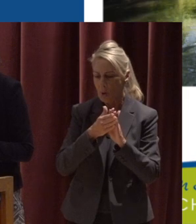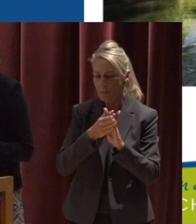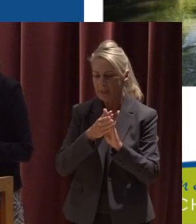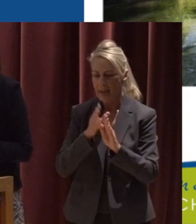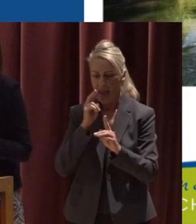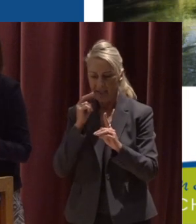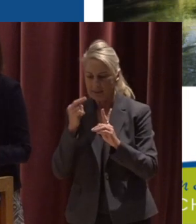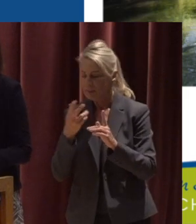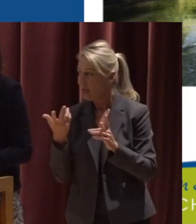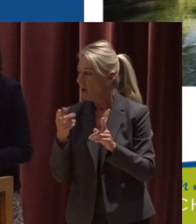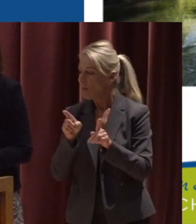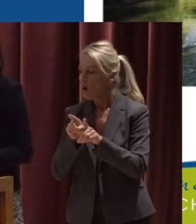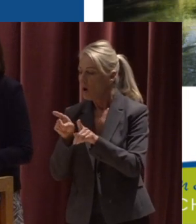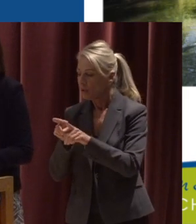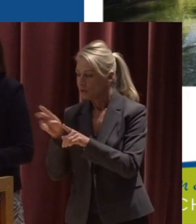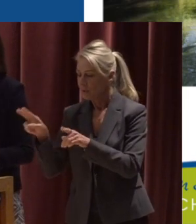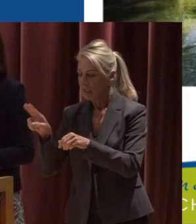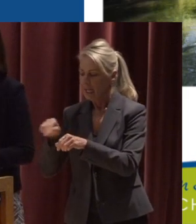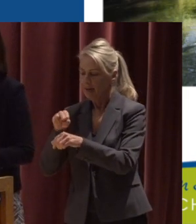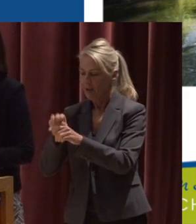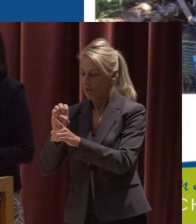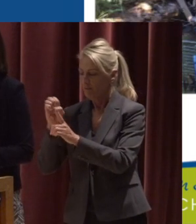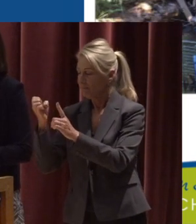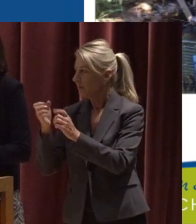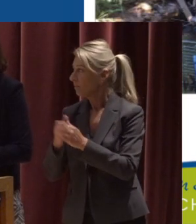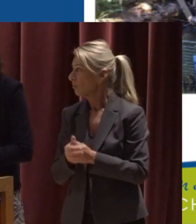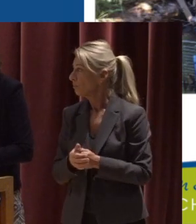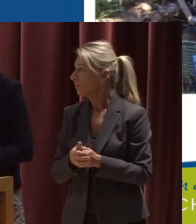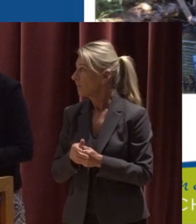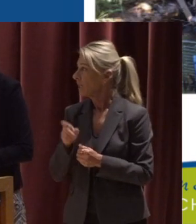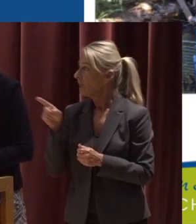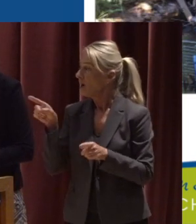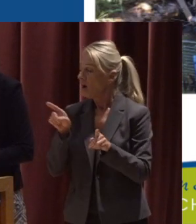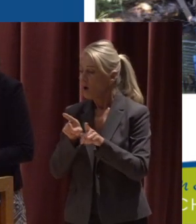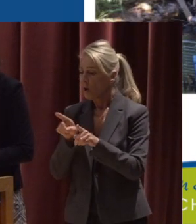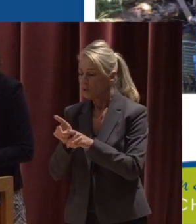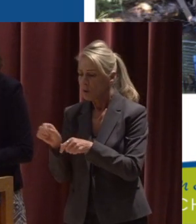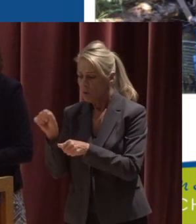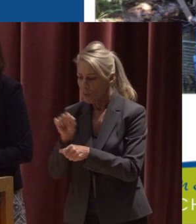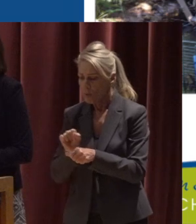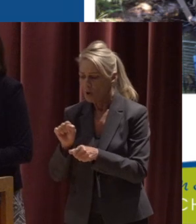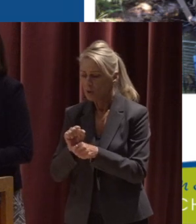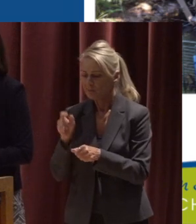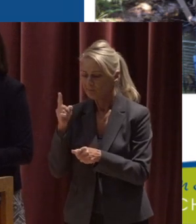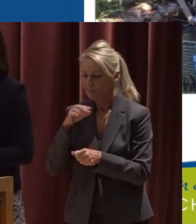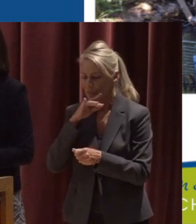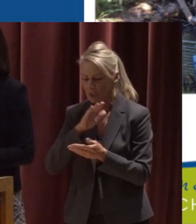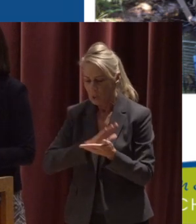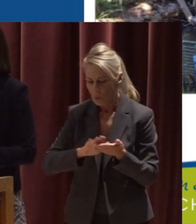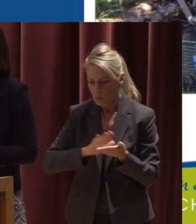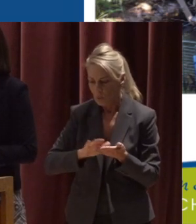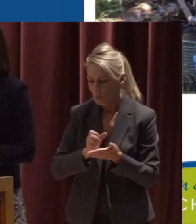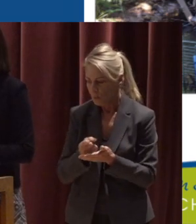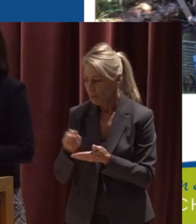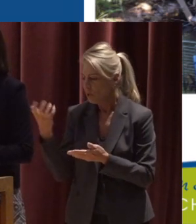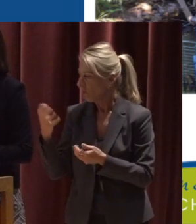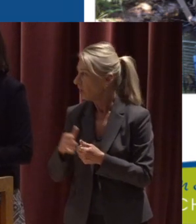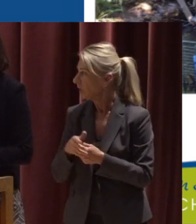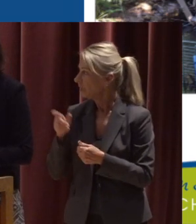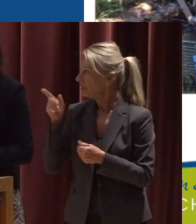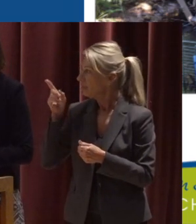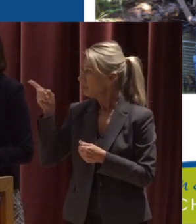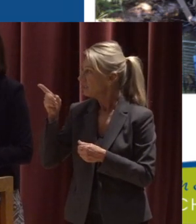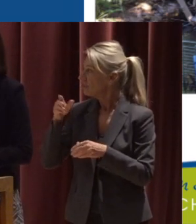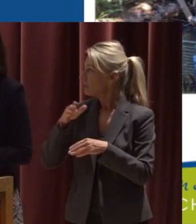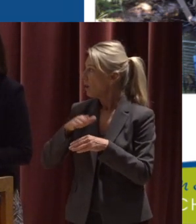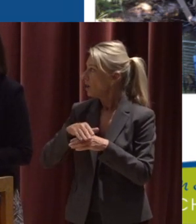infrastructure like that, but also the natural environment Stream crew also works hard on debris removal This is a picture of a debris jam on